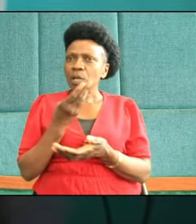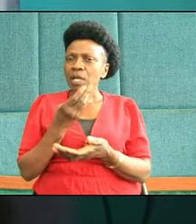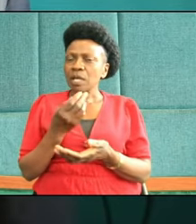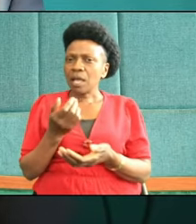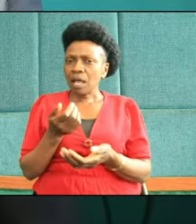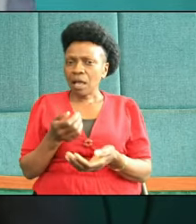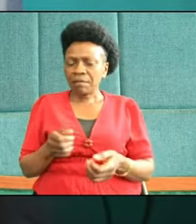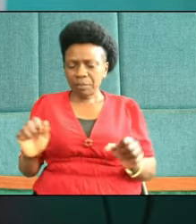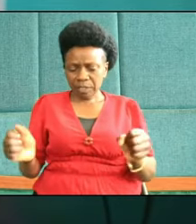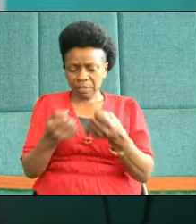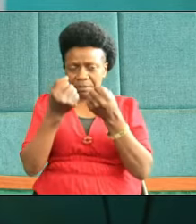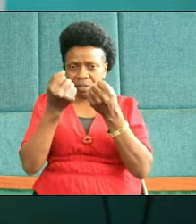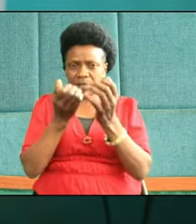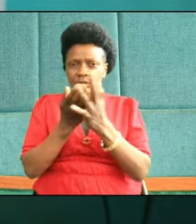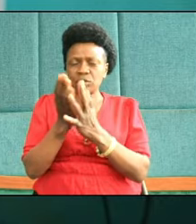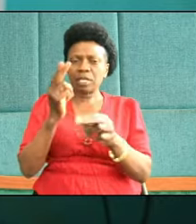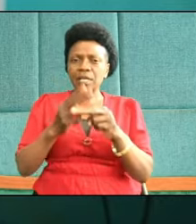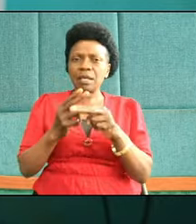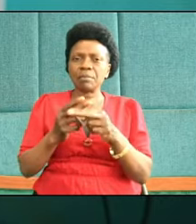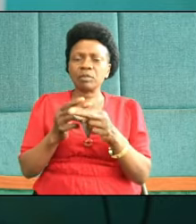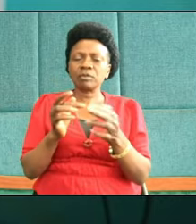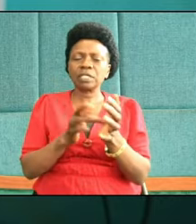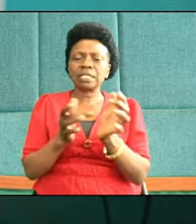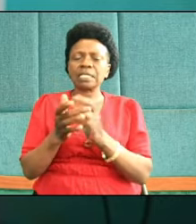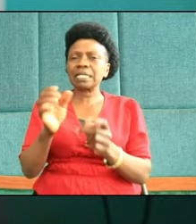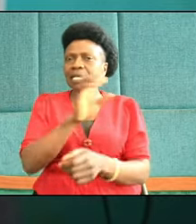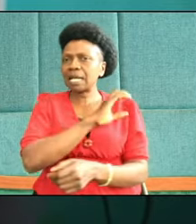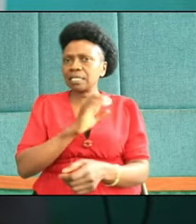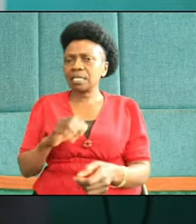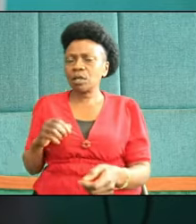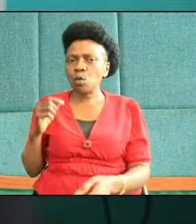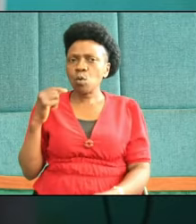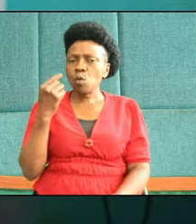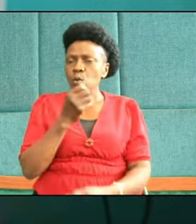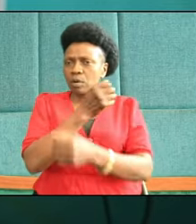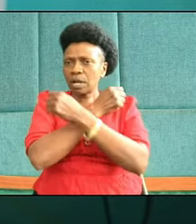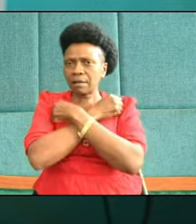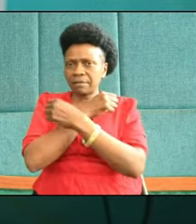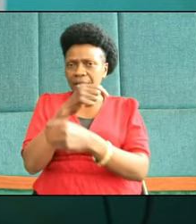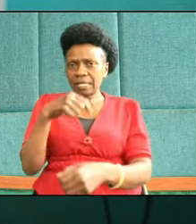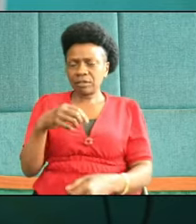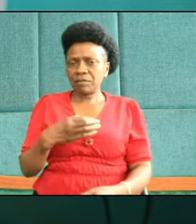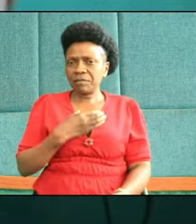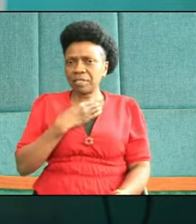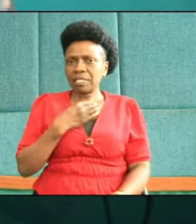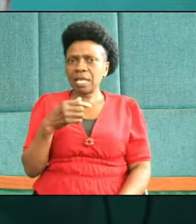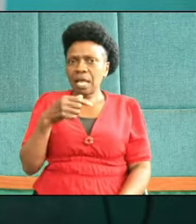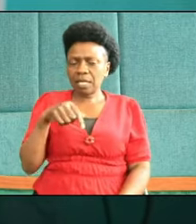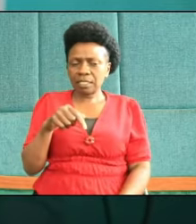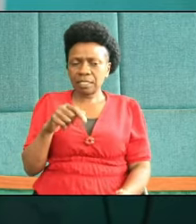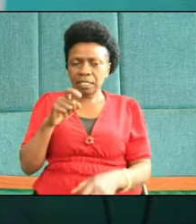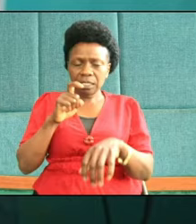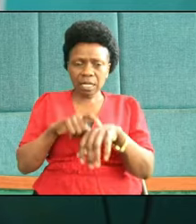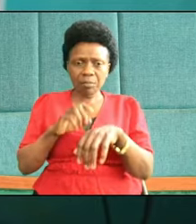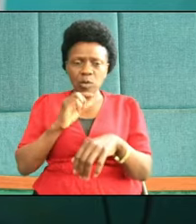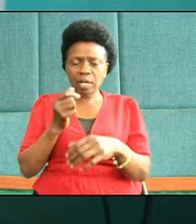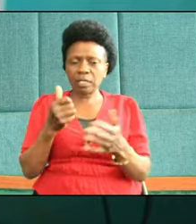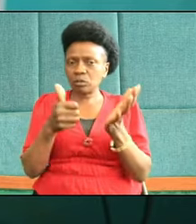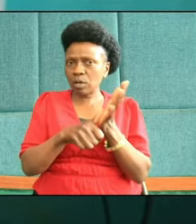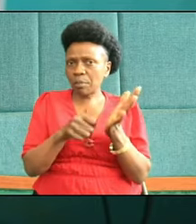the name of Jesus Christ, who loves us, who'd visit us in our moments when we are at our lowest lows.